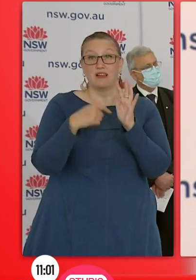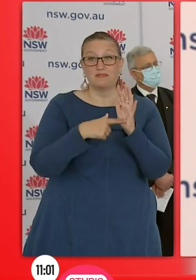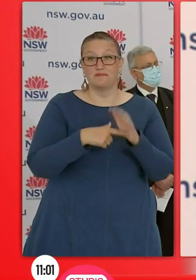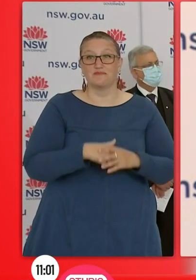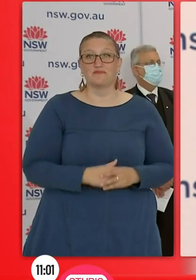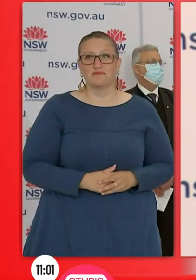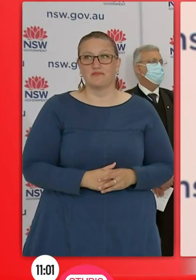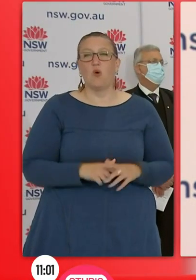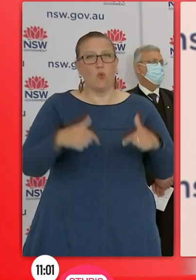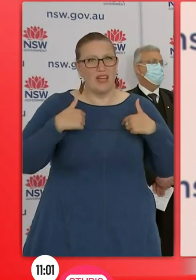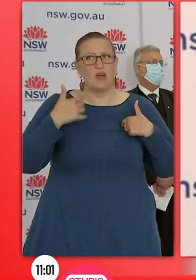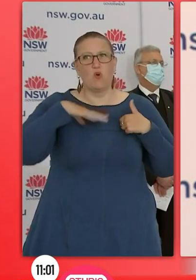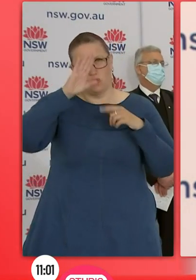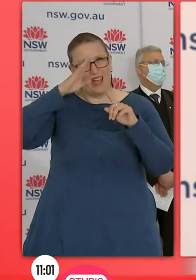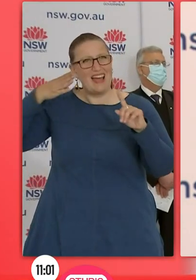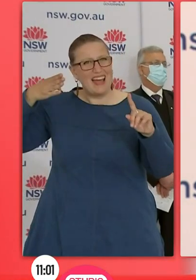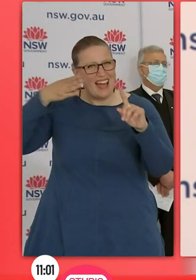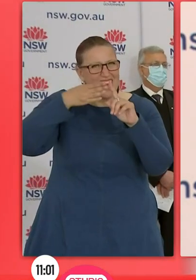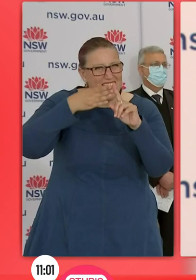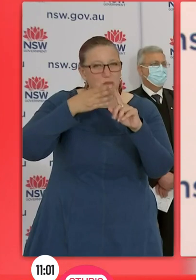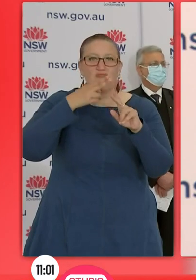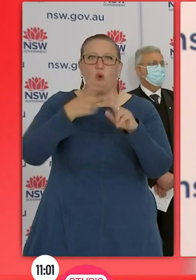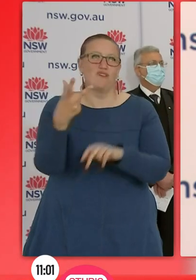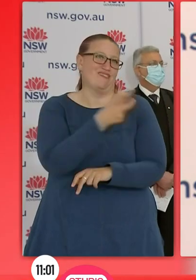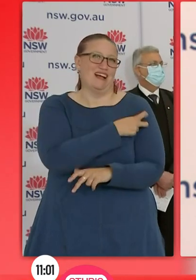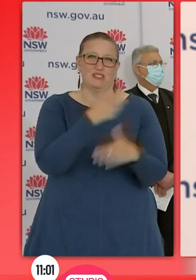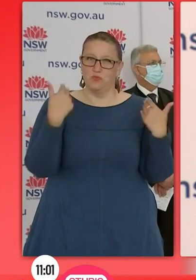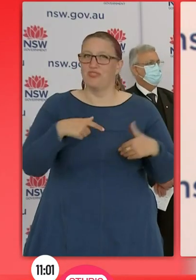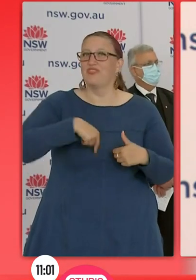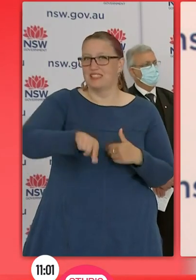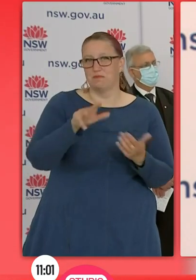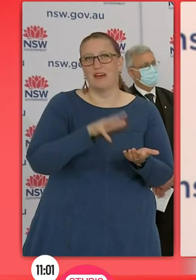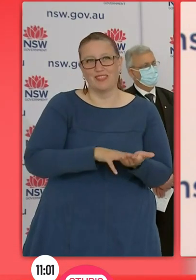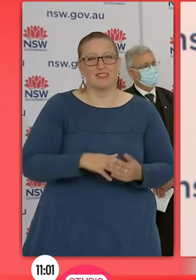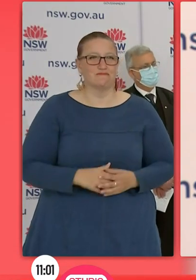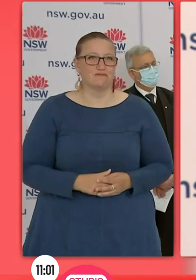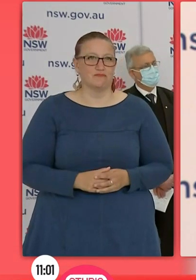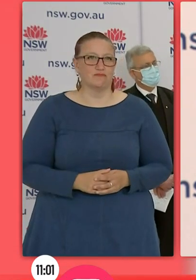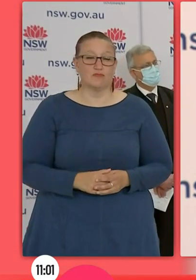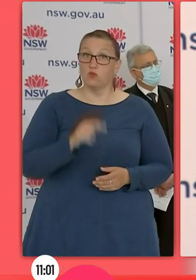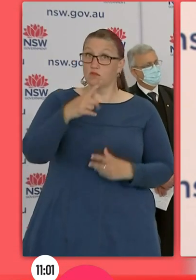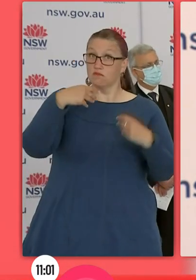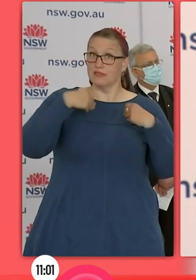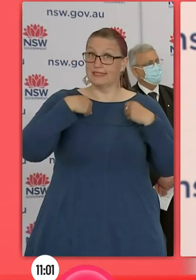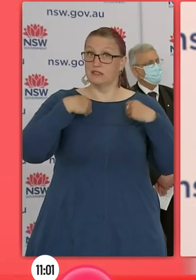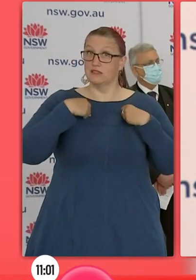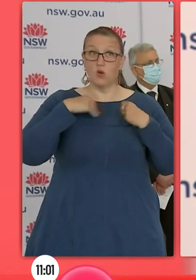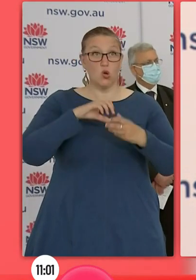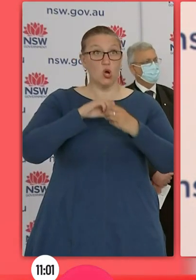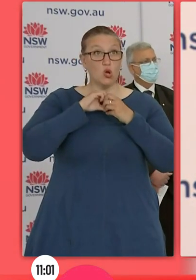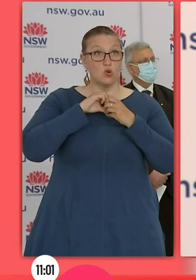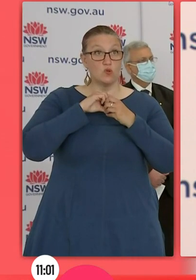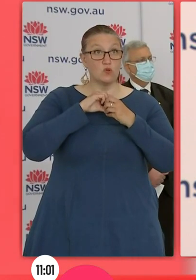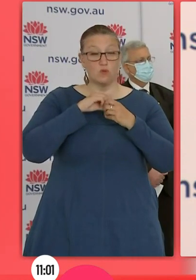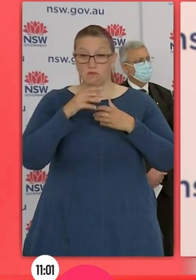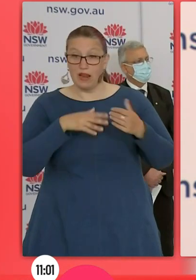start dusting off your COVID safety plan. Make sure that your employees are vaccinated so that we can get back